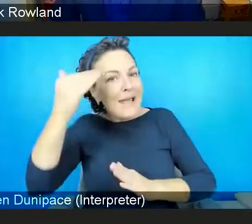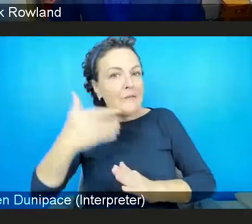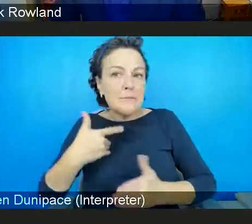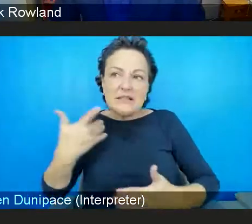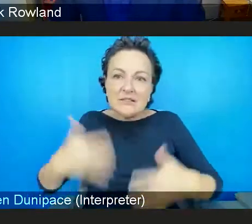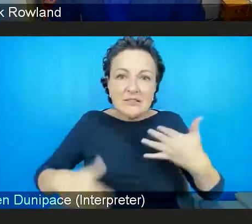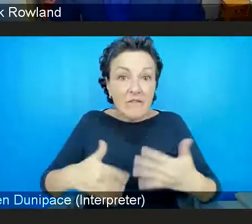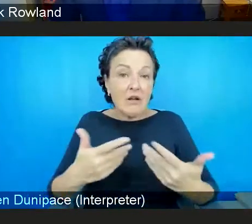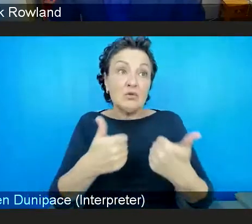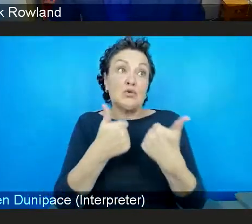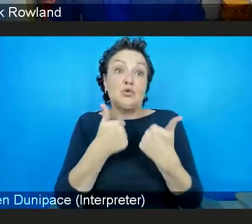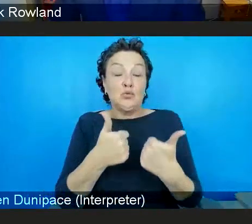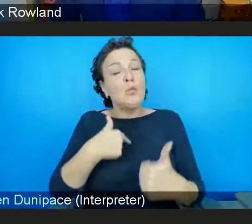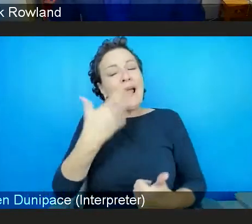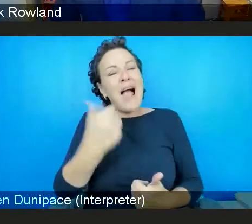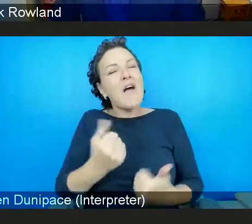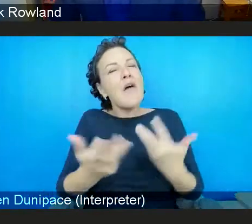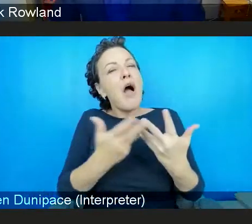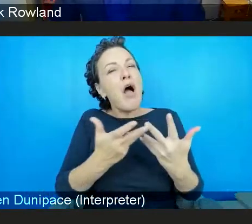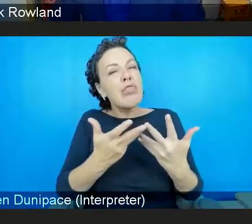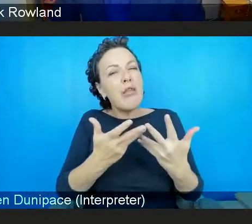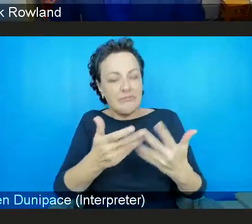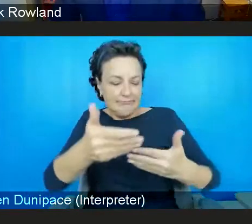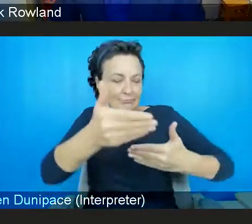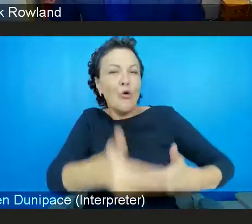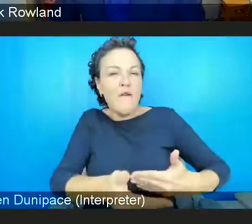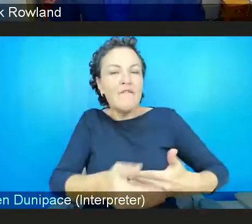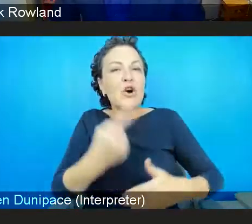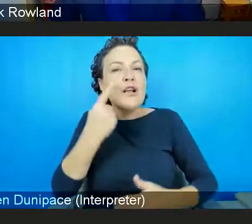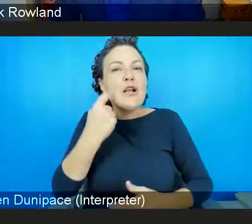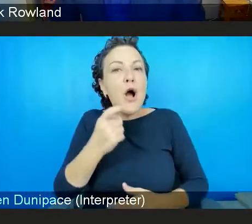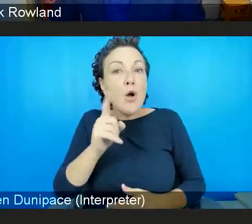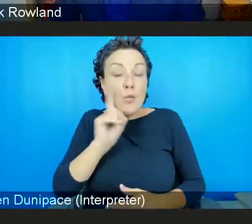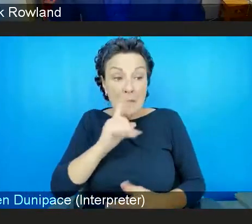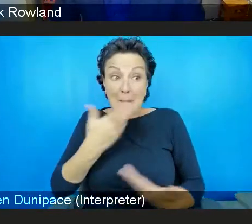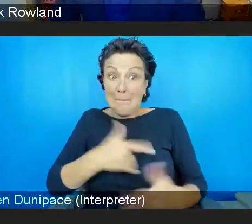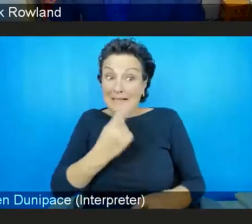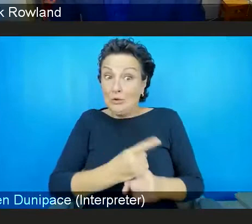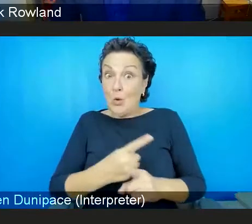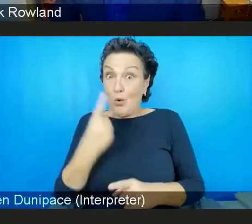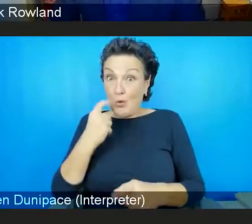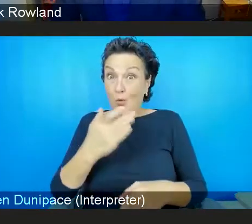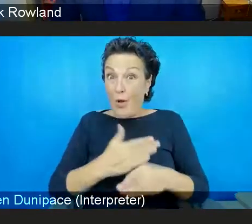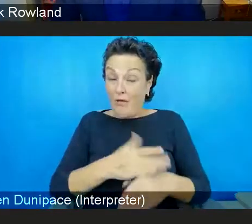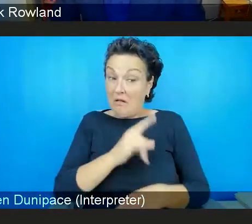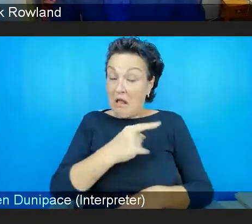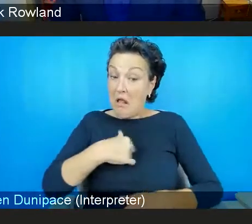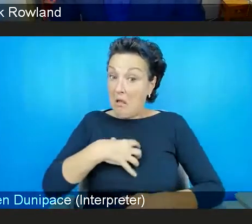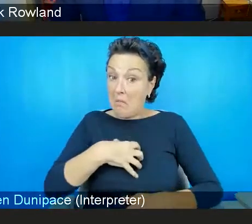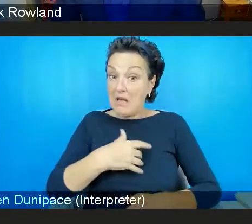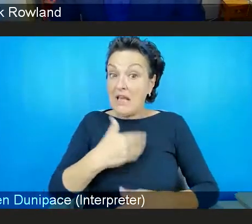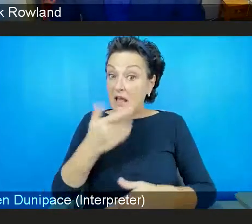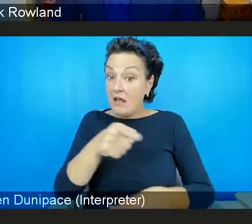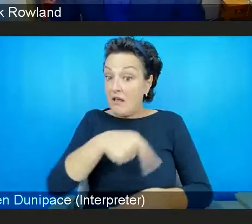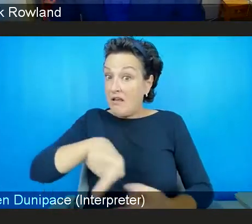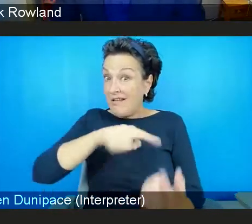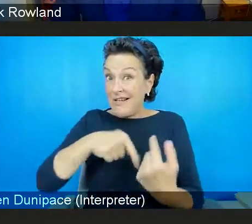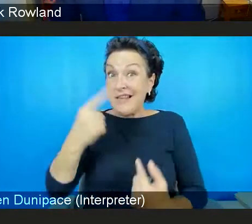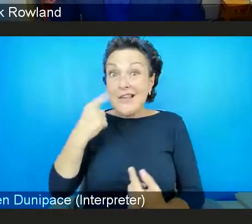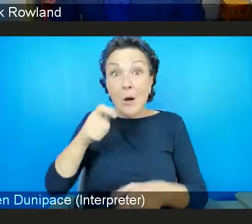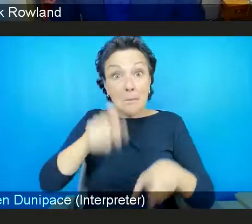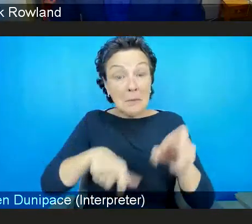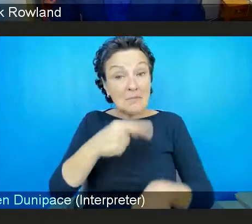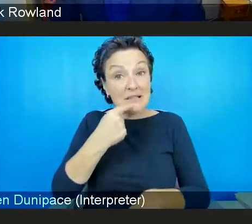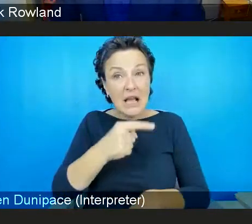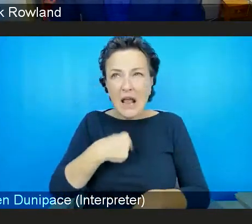program, which is for young women. And I know from speaking to the youth workers there that when they have seen an individual in the kind